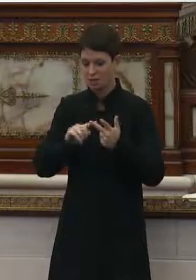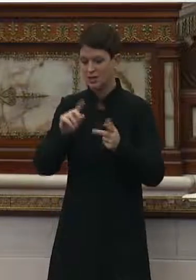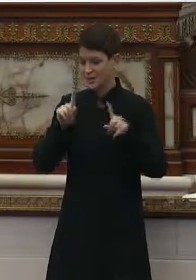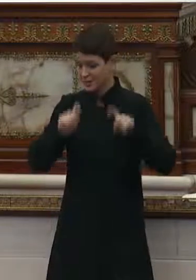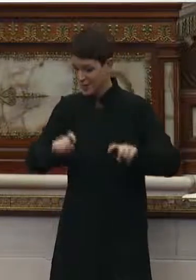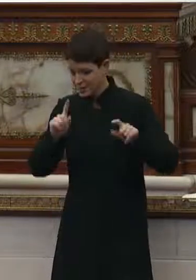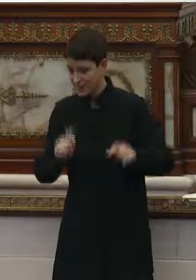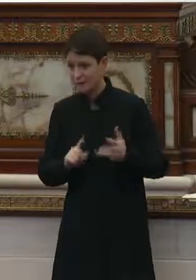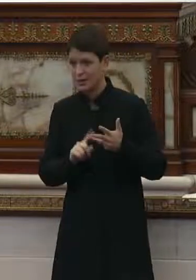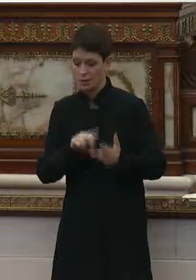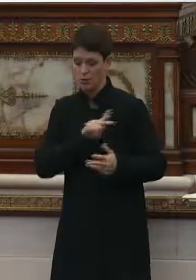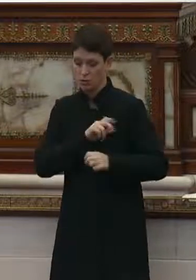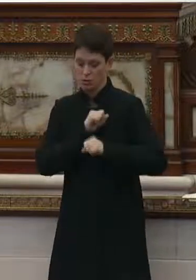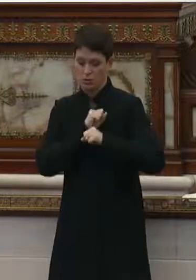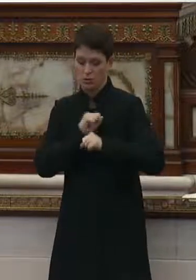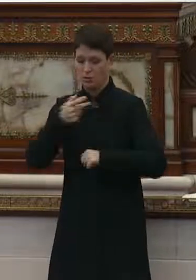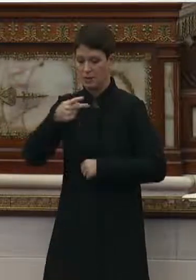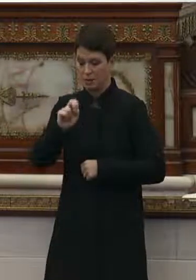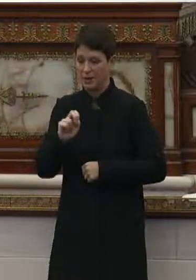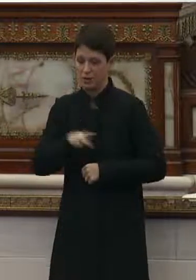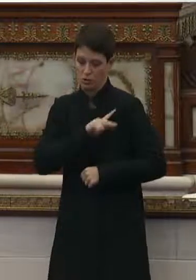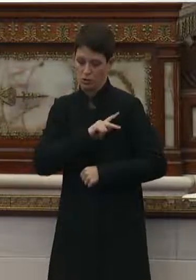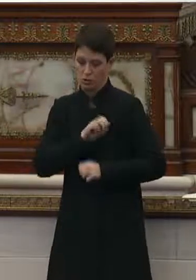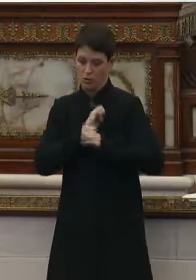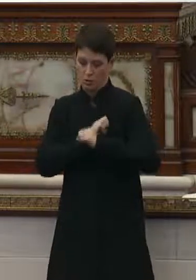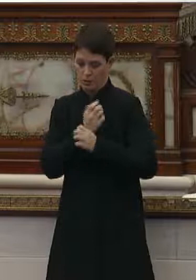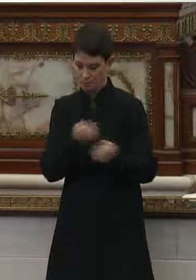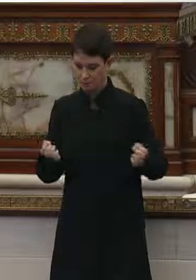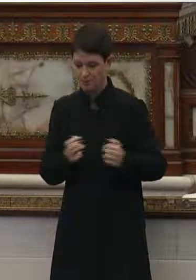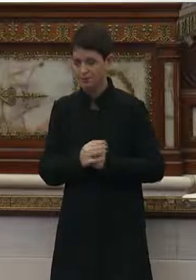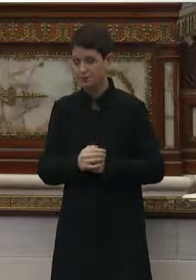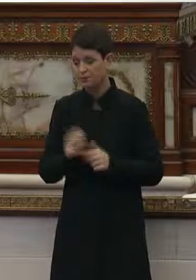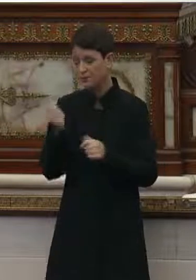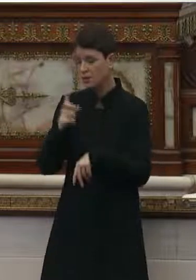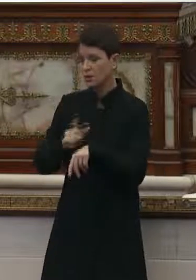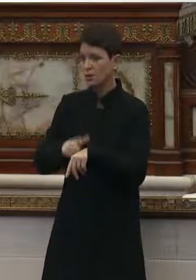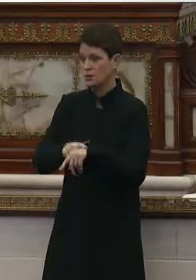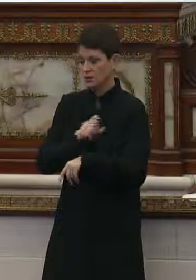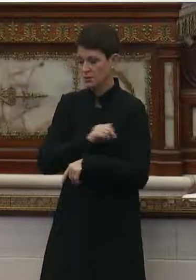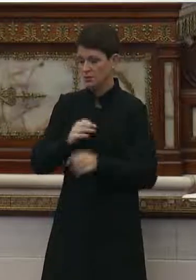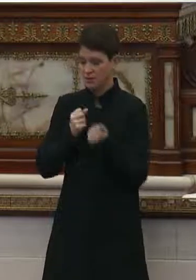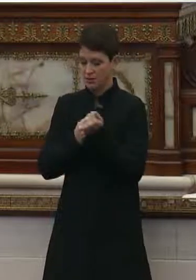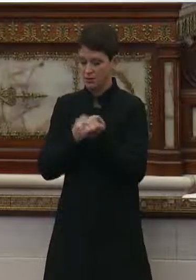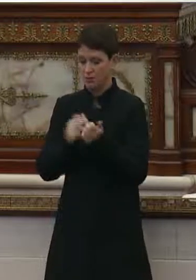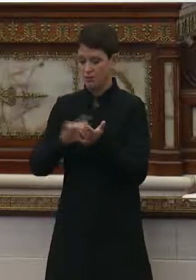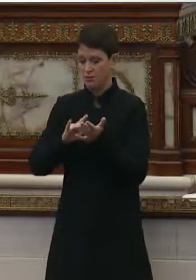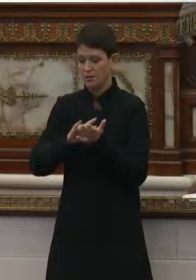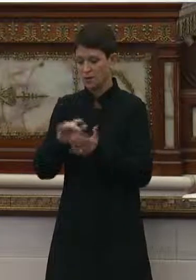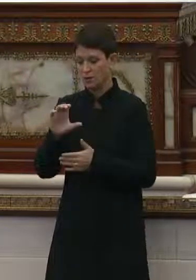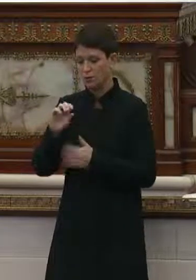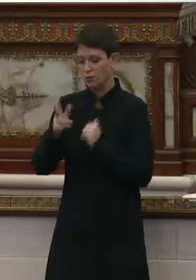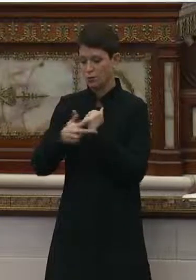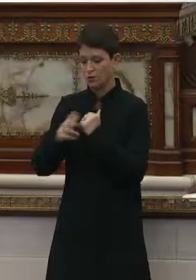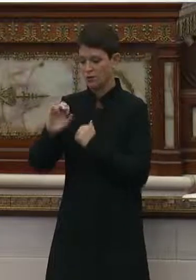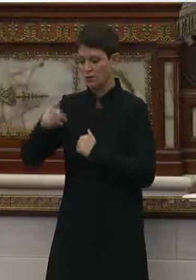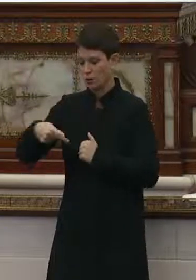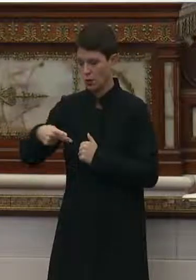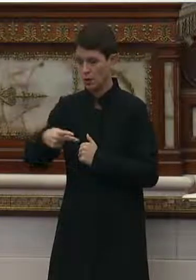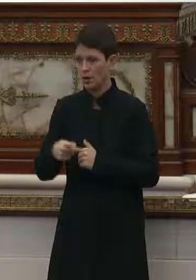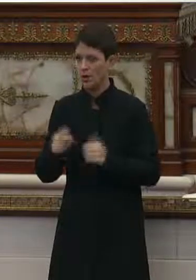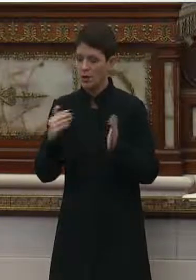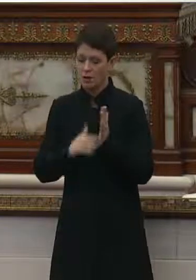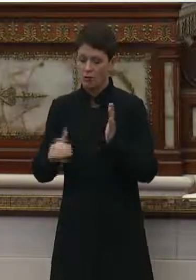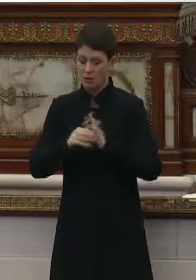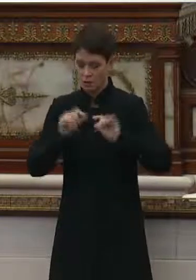testing, and personal protective equipment. In a couple of instances, we have provided staffing support through the Medical Reserve Corps. In addition to